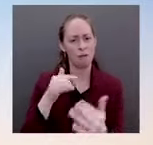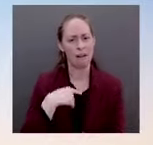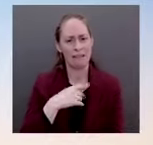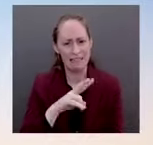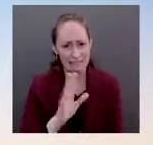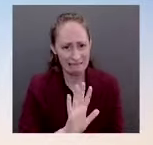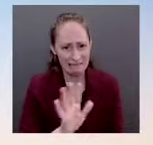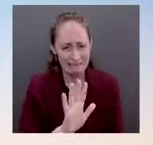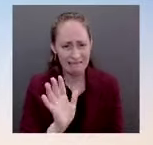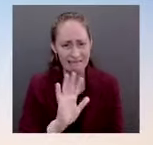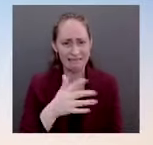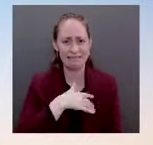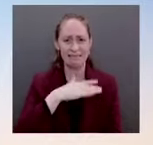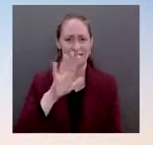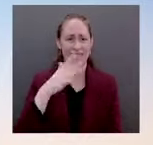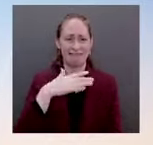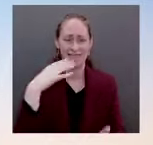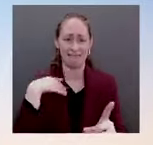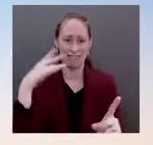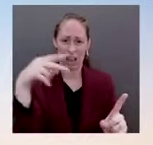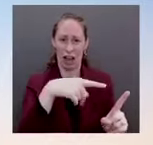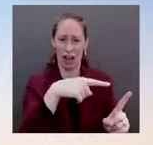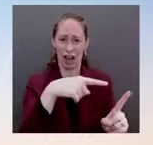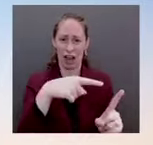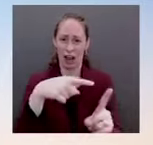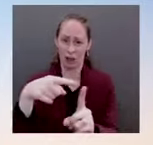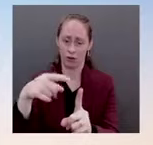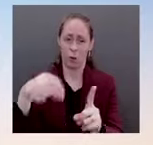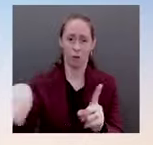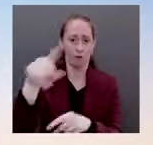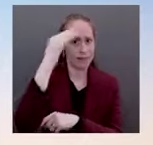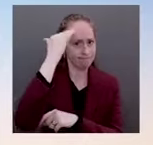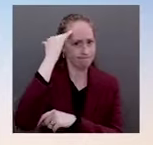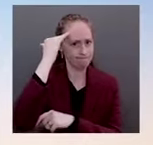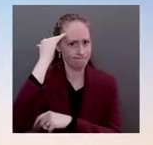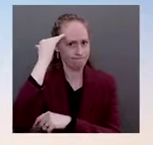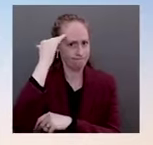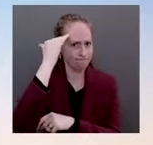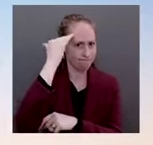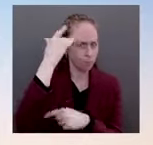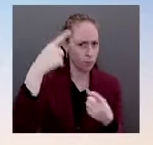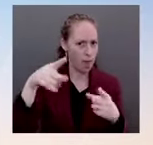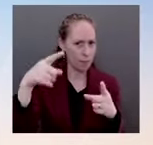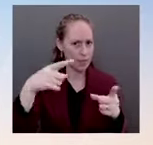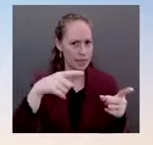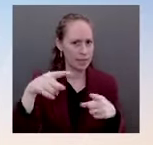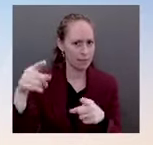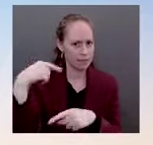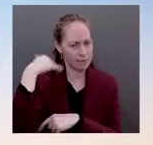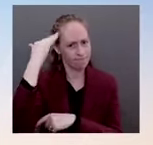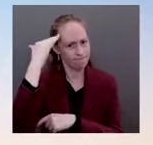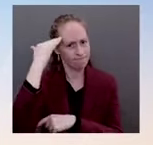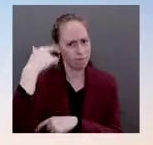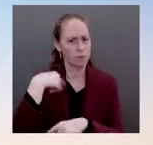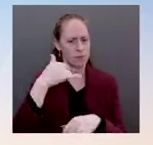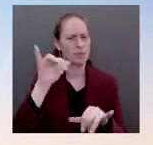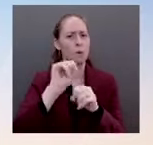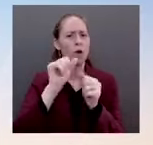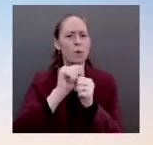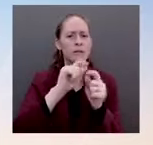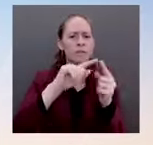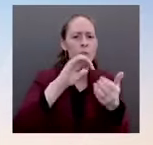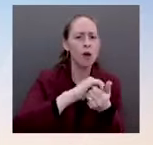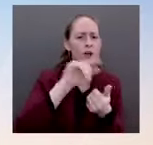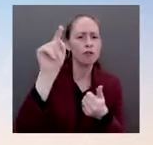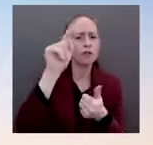for. And we do that, of course, in partnership with our allies around the world. As it relates to Iran, they I